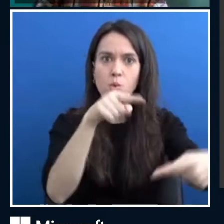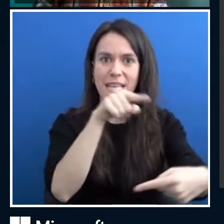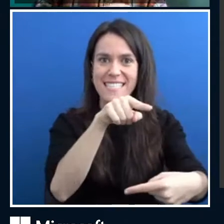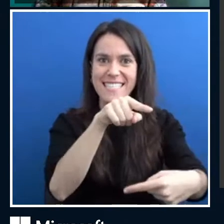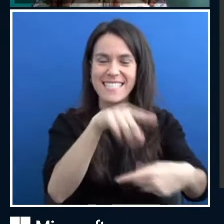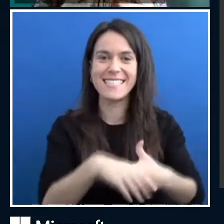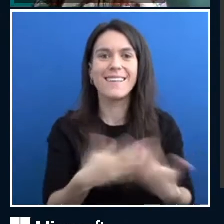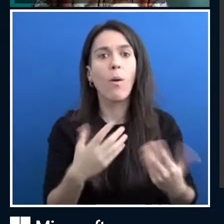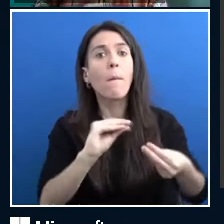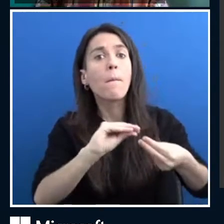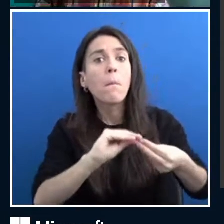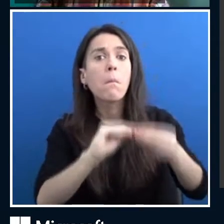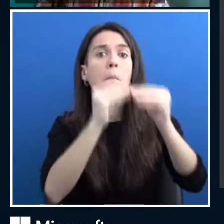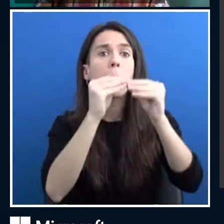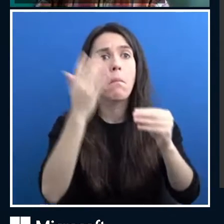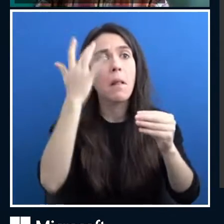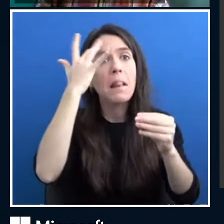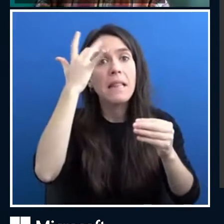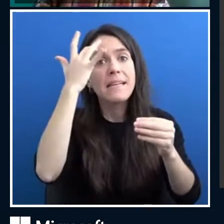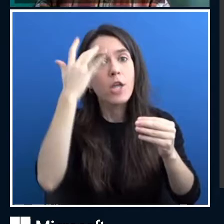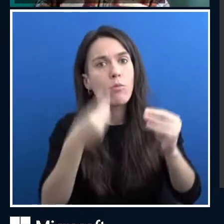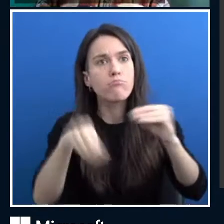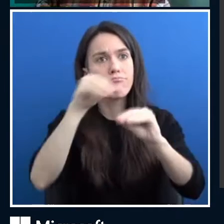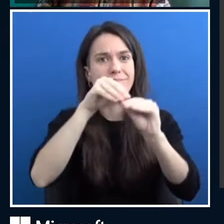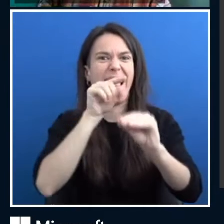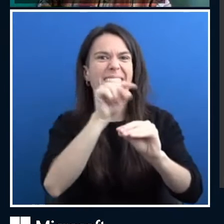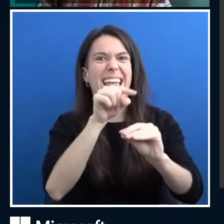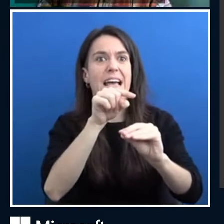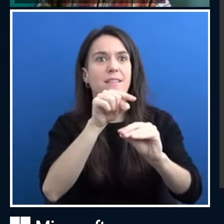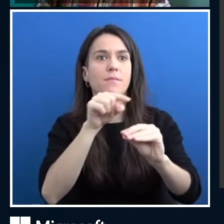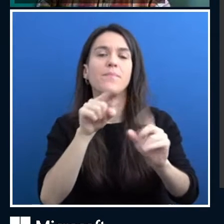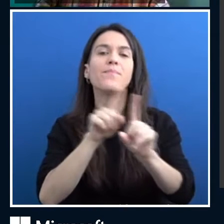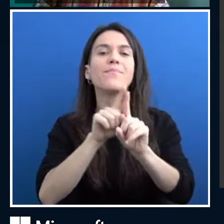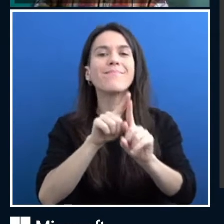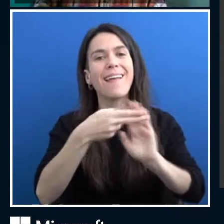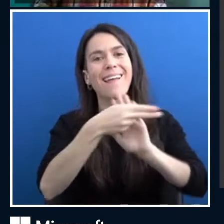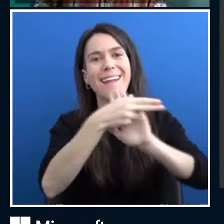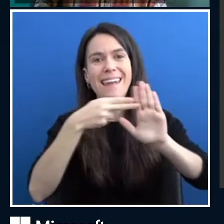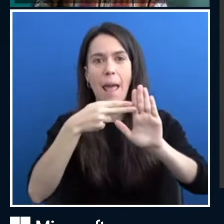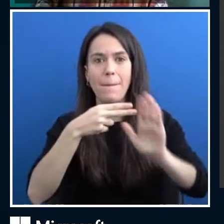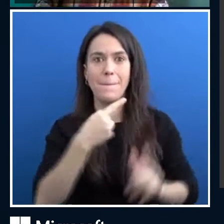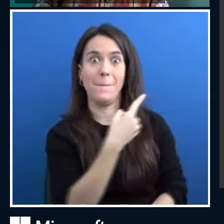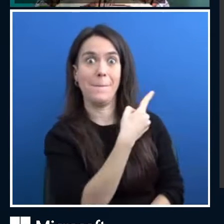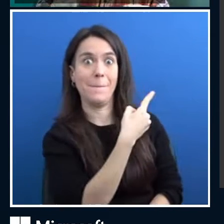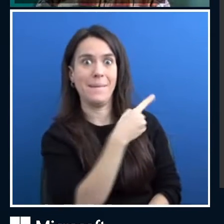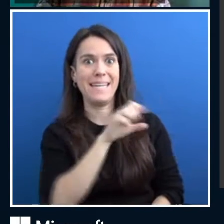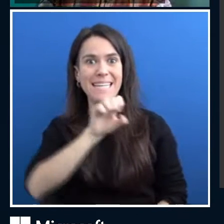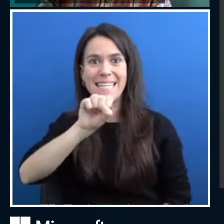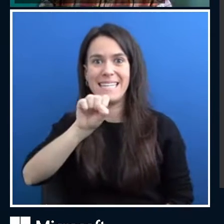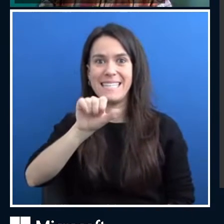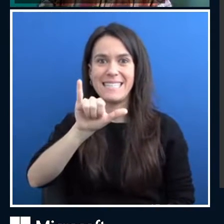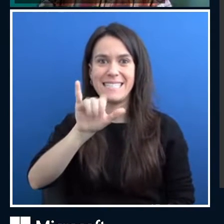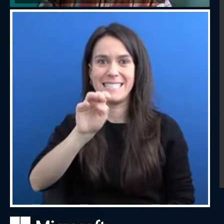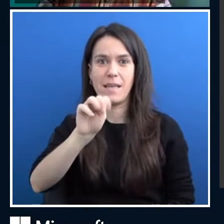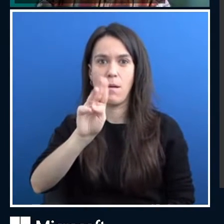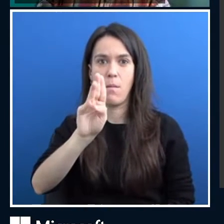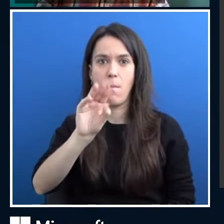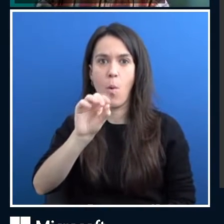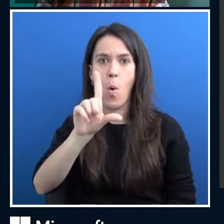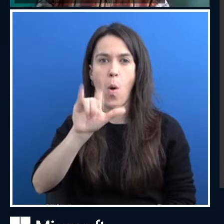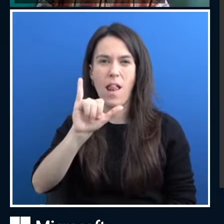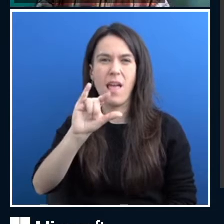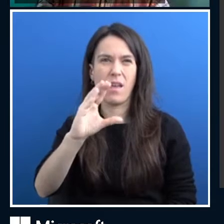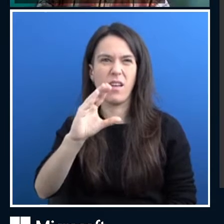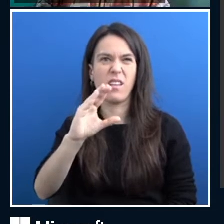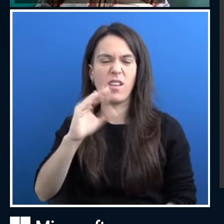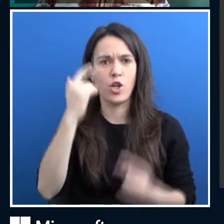intelligent system on top of that. It is something which is called symbolic reasoning. It is the technology behind expert systems and